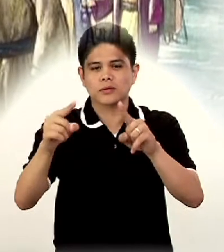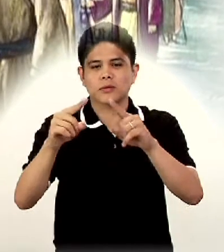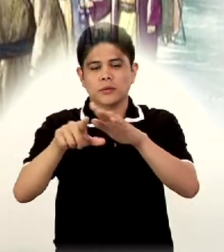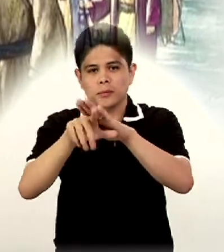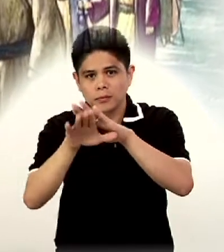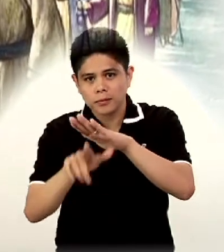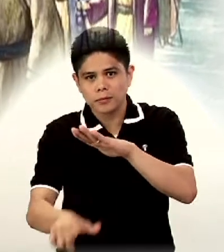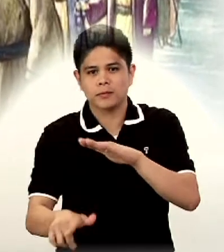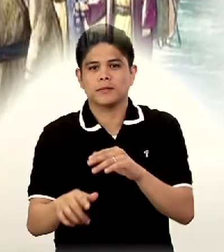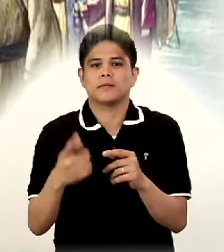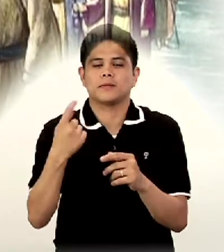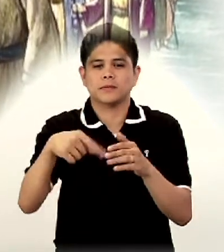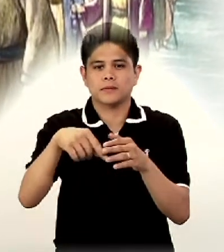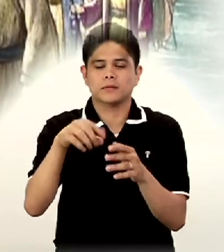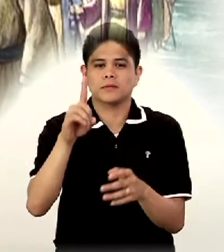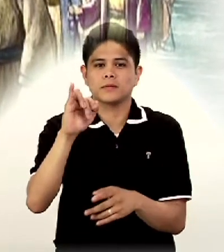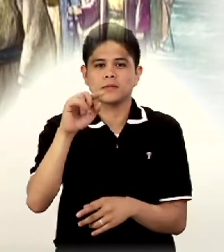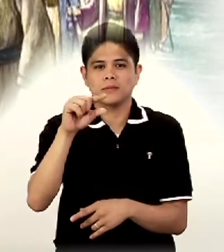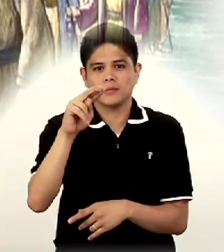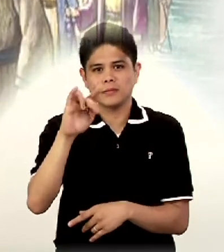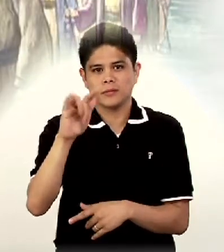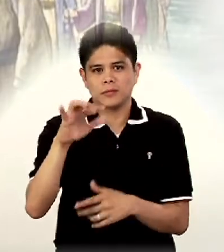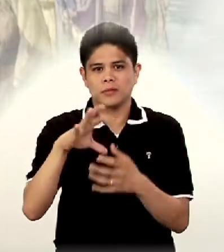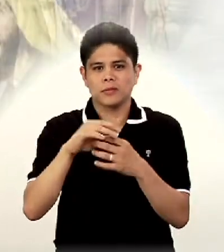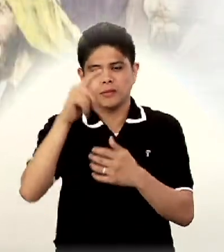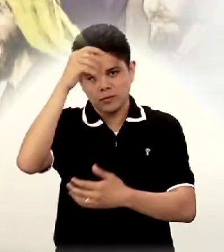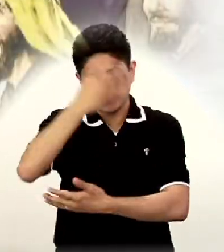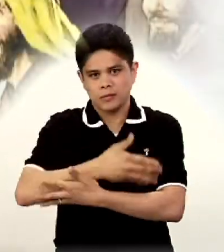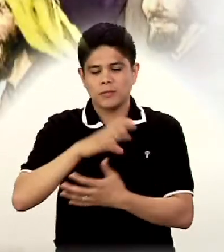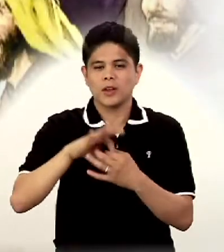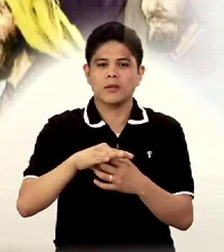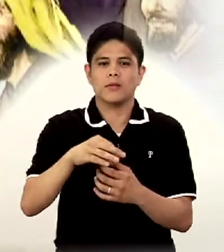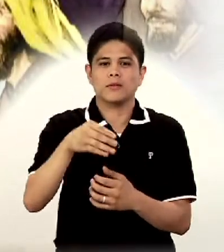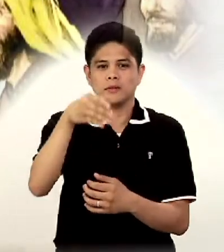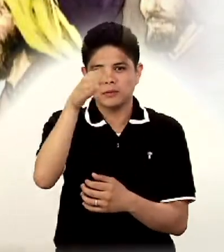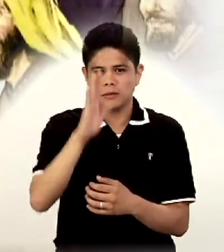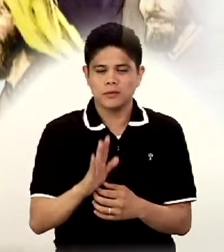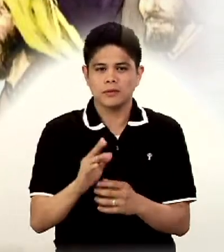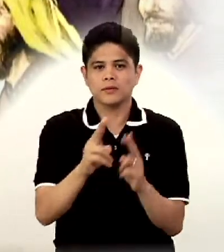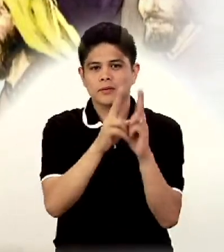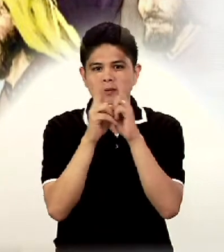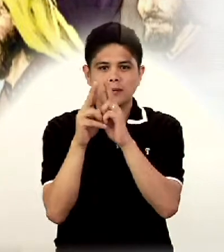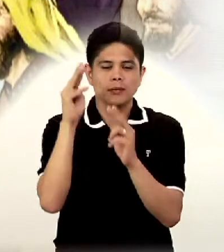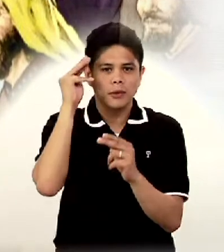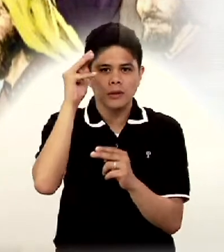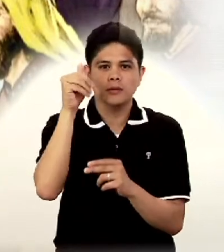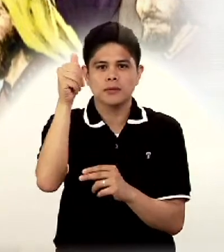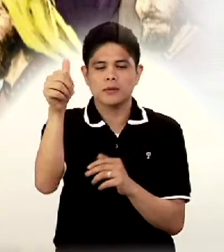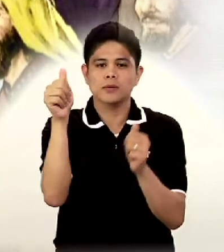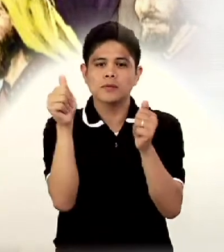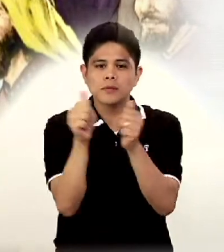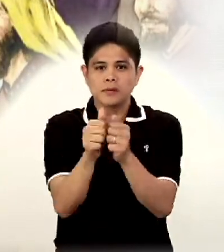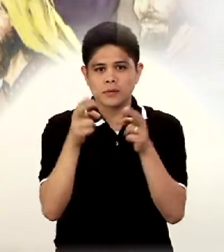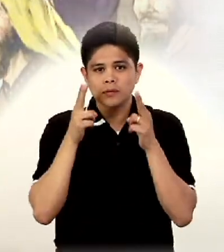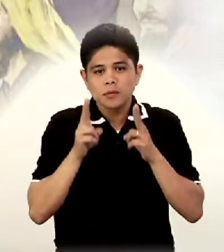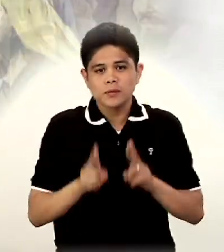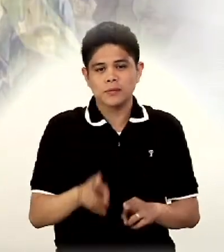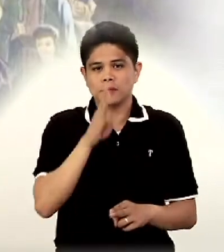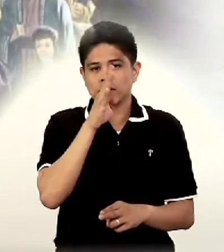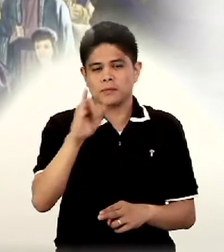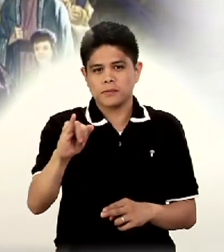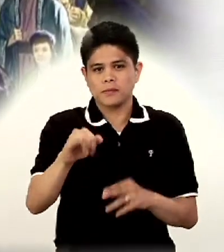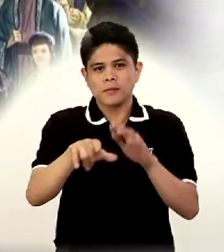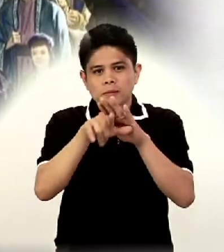below the dignity of the Son of God, uniting himself with mere human beings,